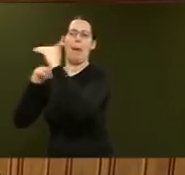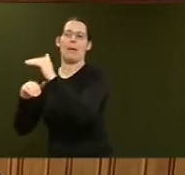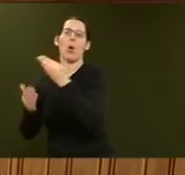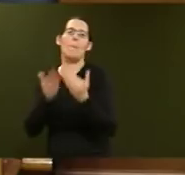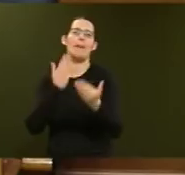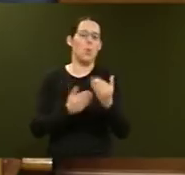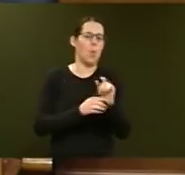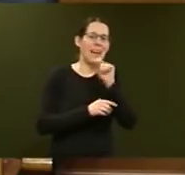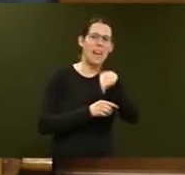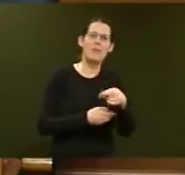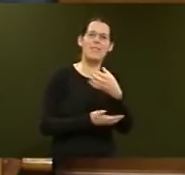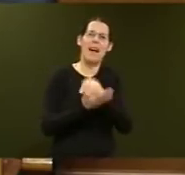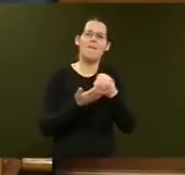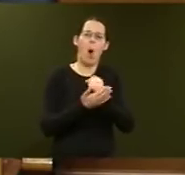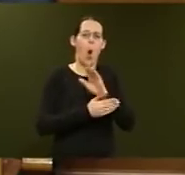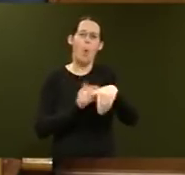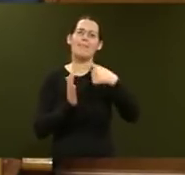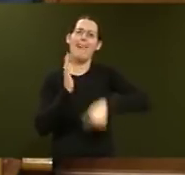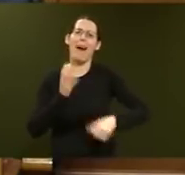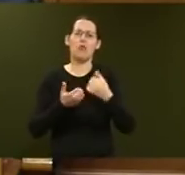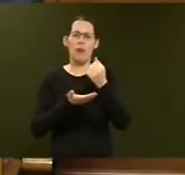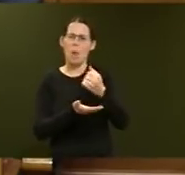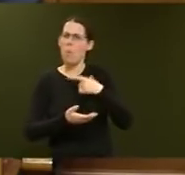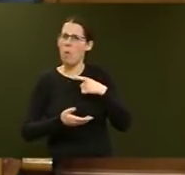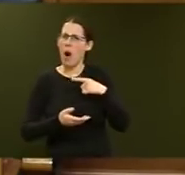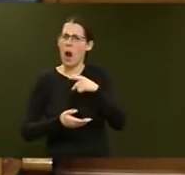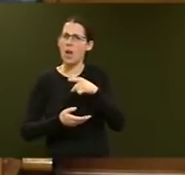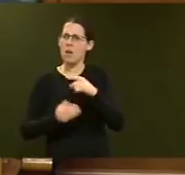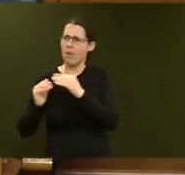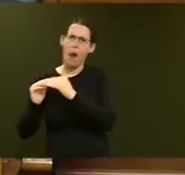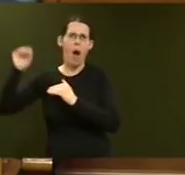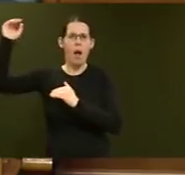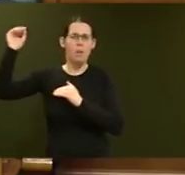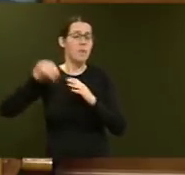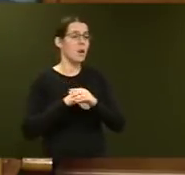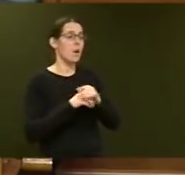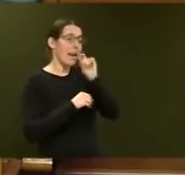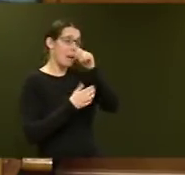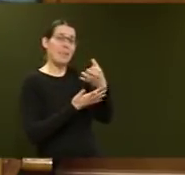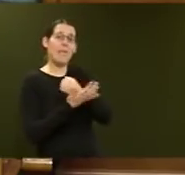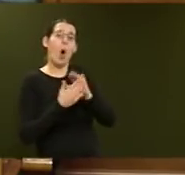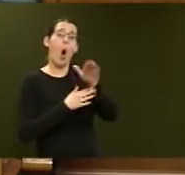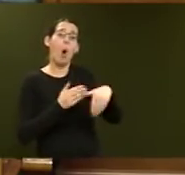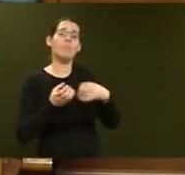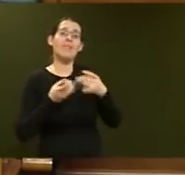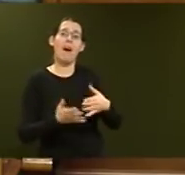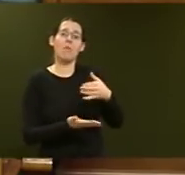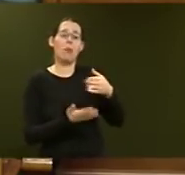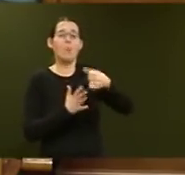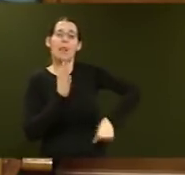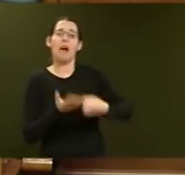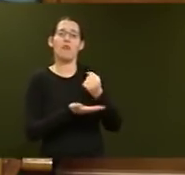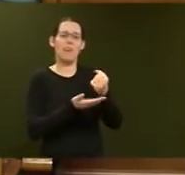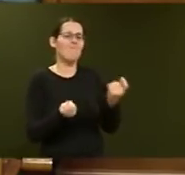KiwiSaver HomeStart grant has not worked in Auckland and Queenstown. For example, less than 9